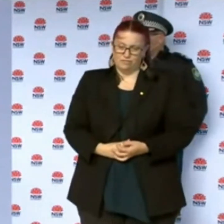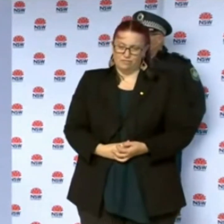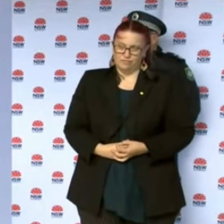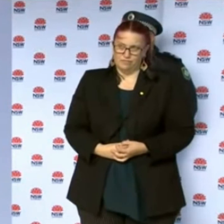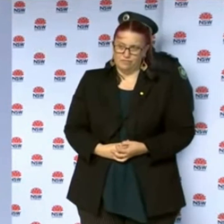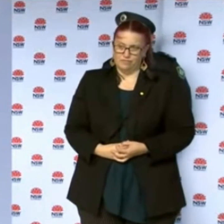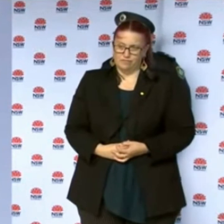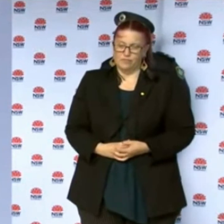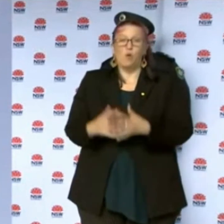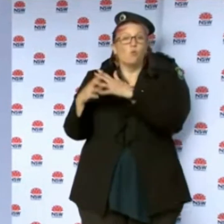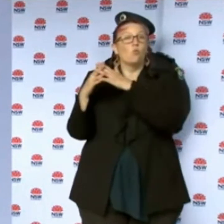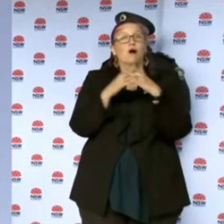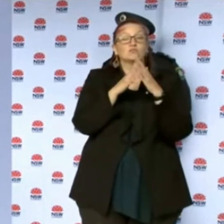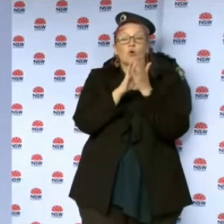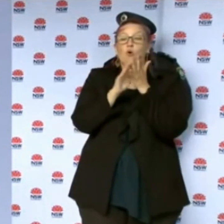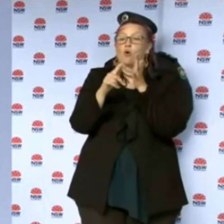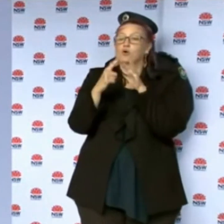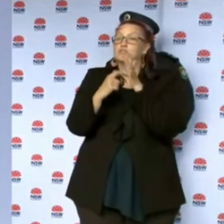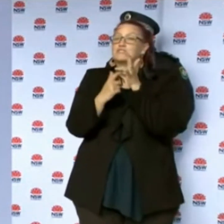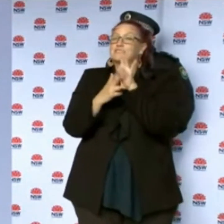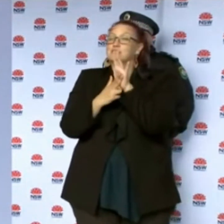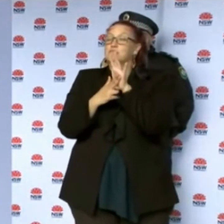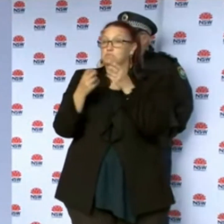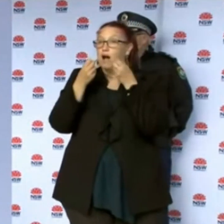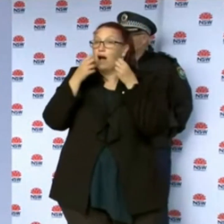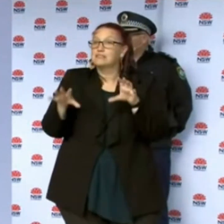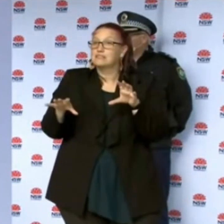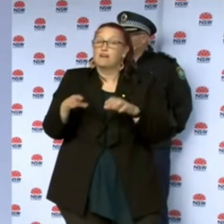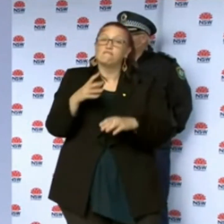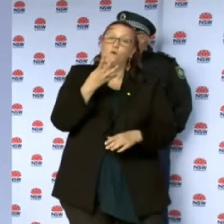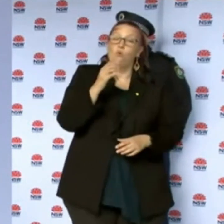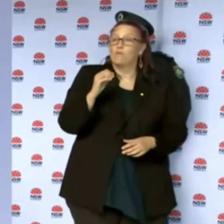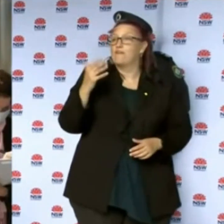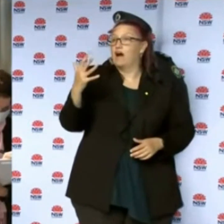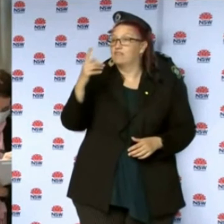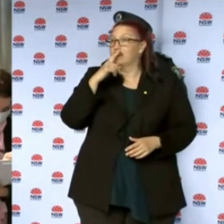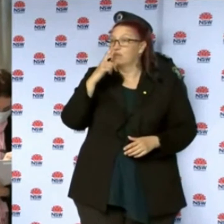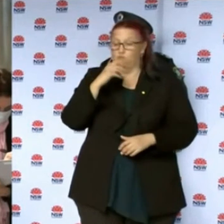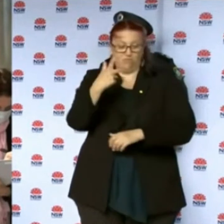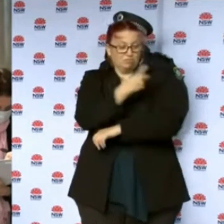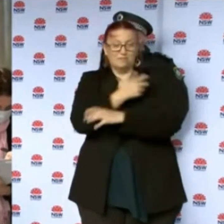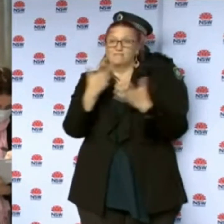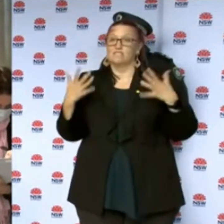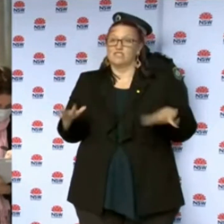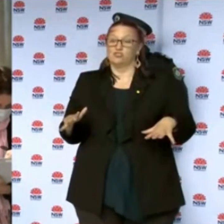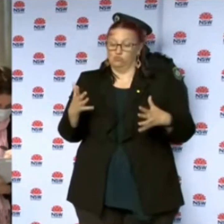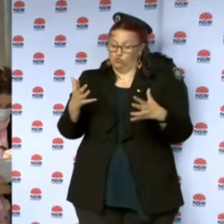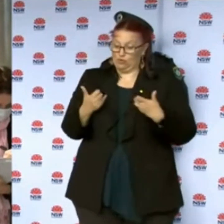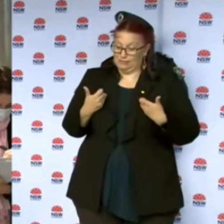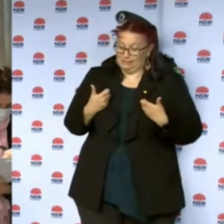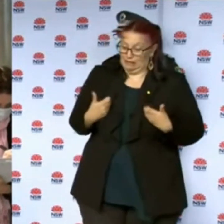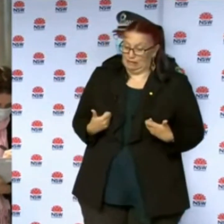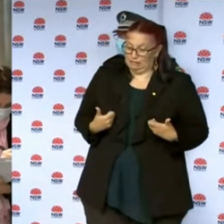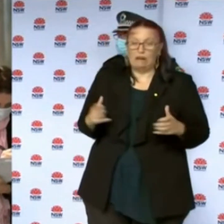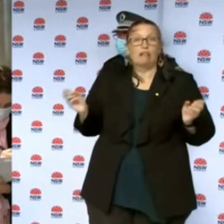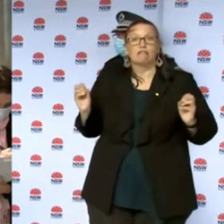At the West Hoxton party, there was four or five people who were vaccinated and they haven't got the virus so far. What does that tell you about a super